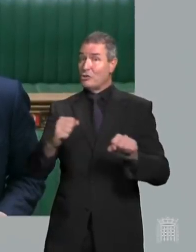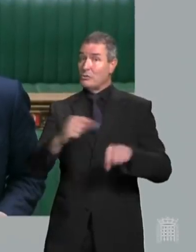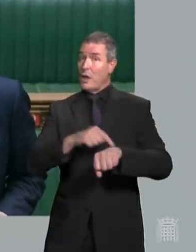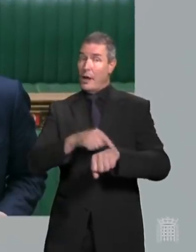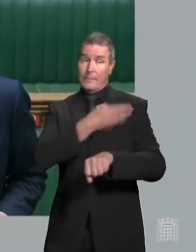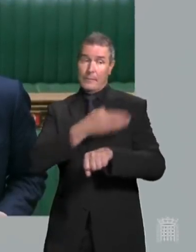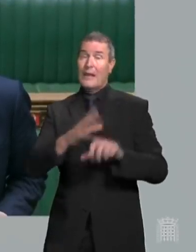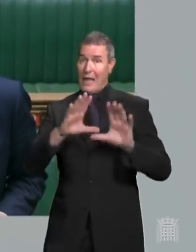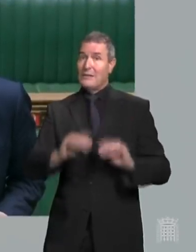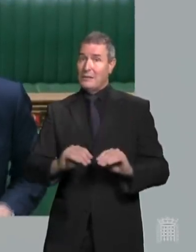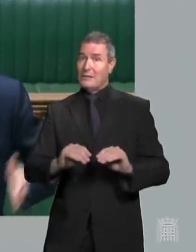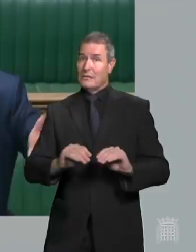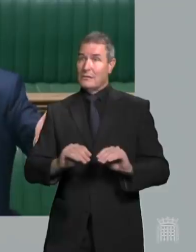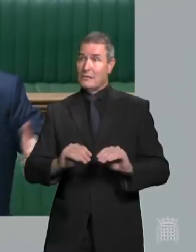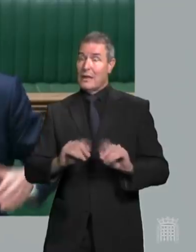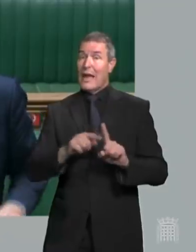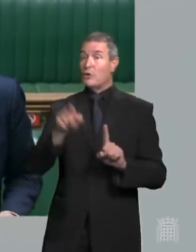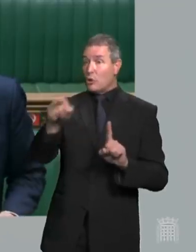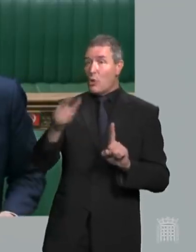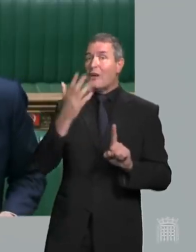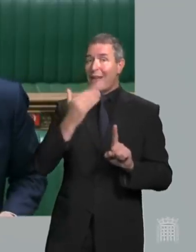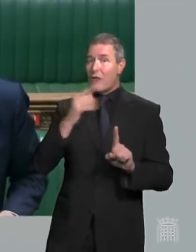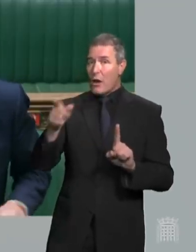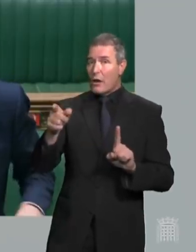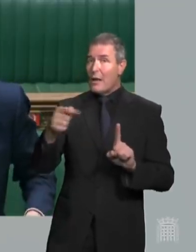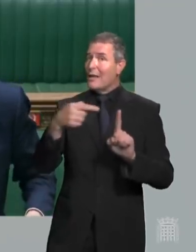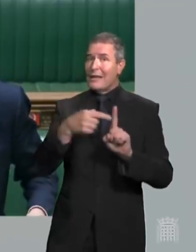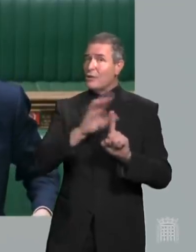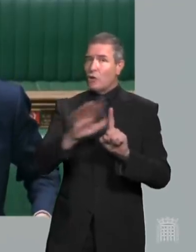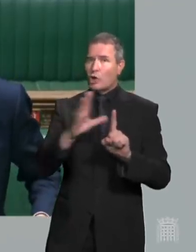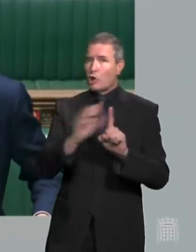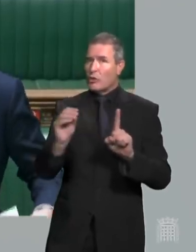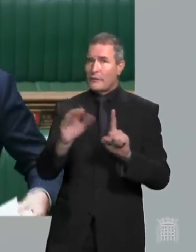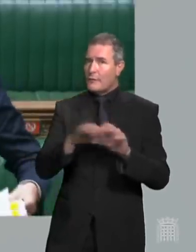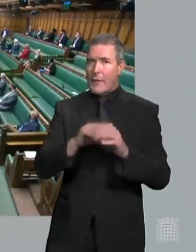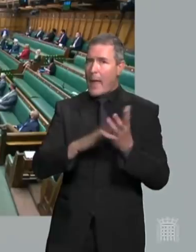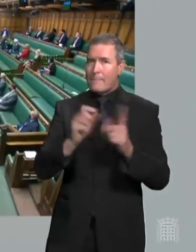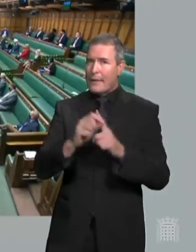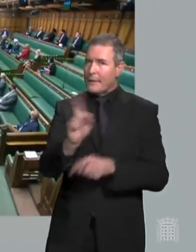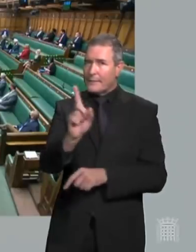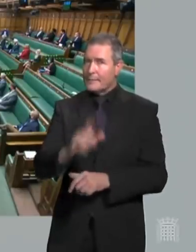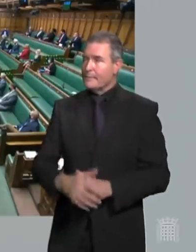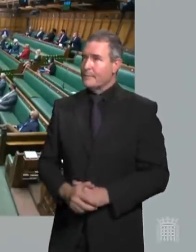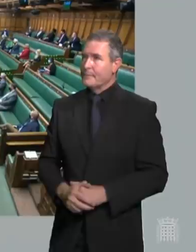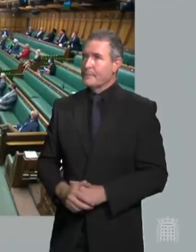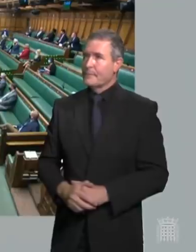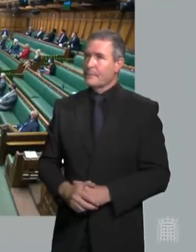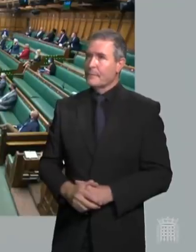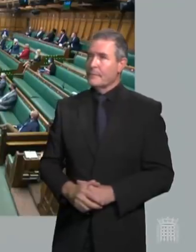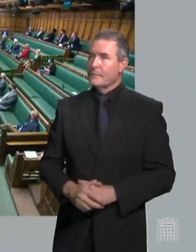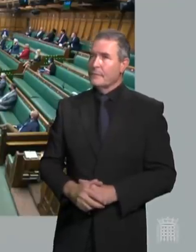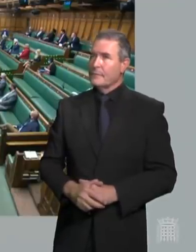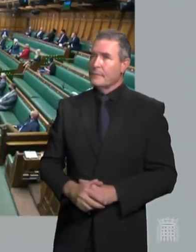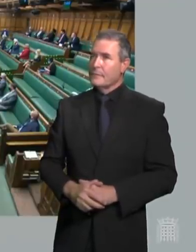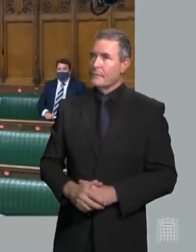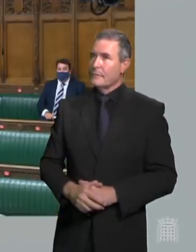and secondly he is in error the gentleman opposite is in error he is not a Conservative MP David Davis Mr Speaker